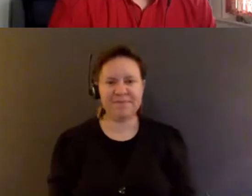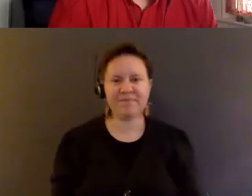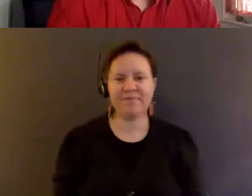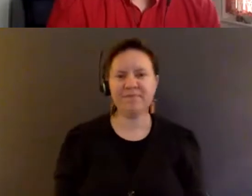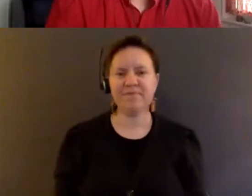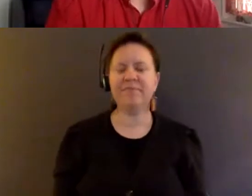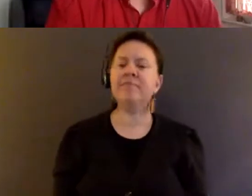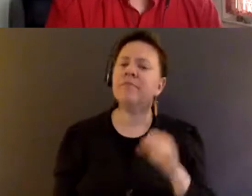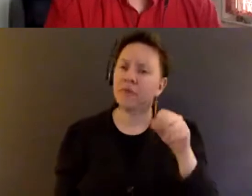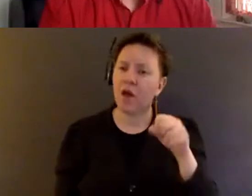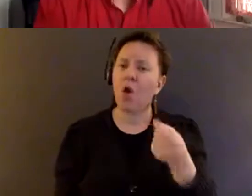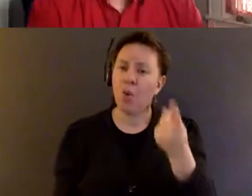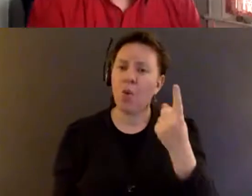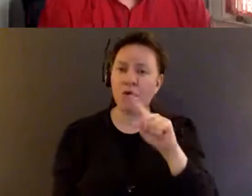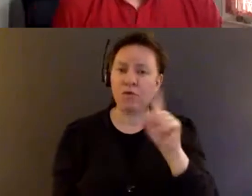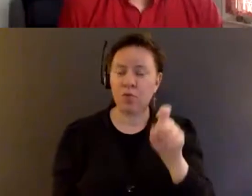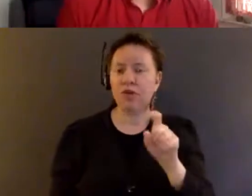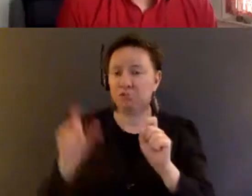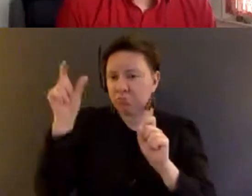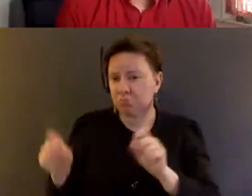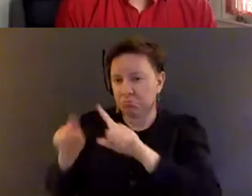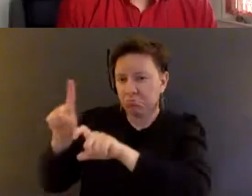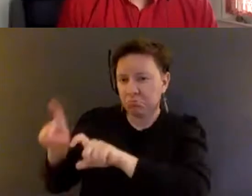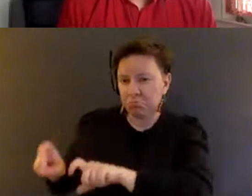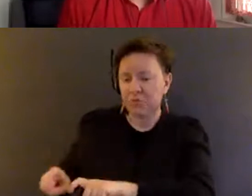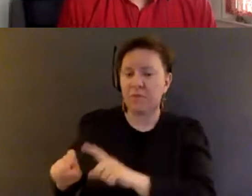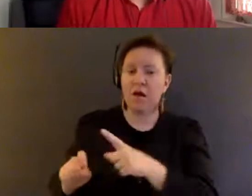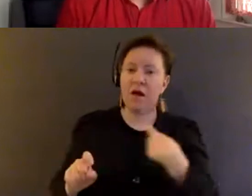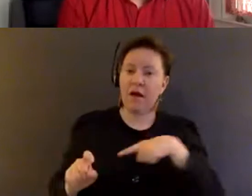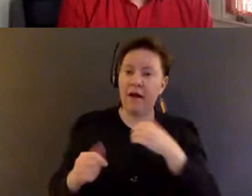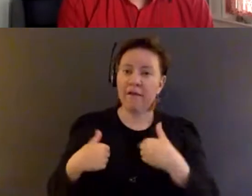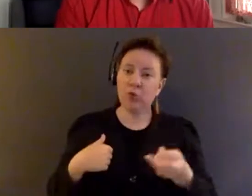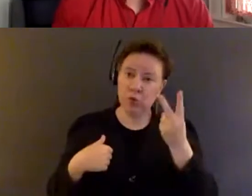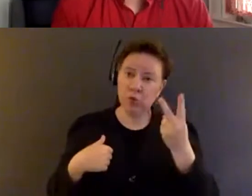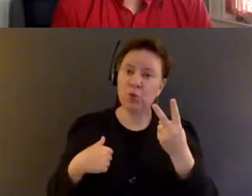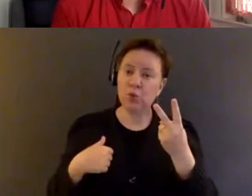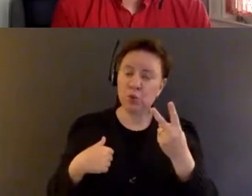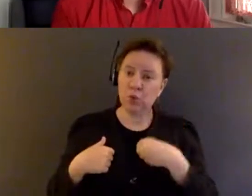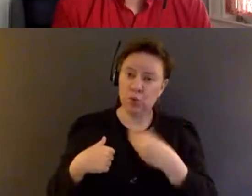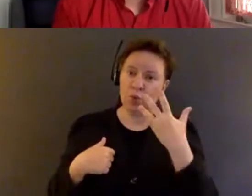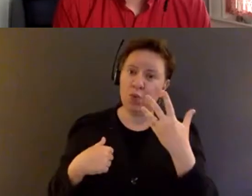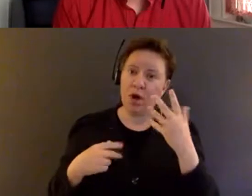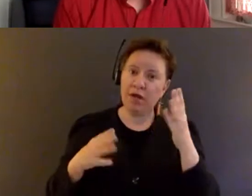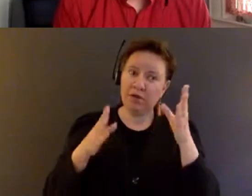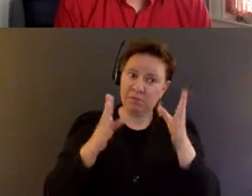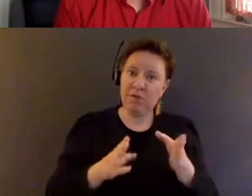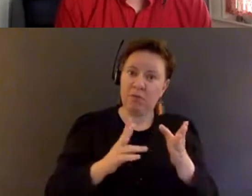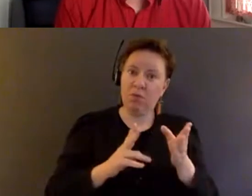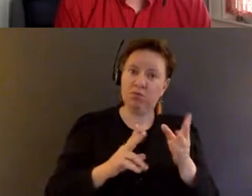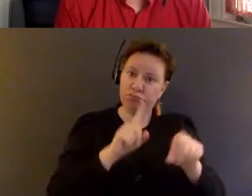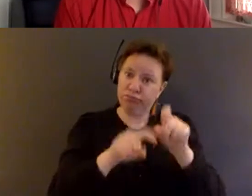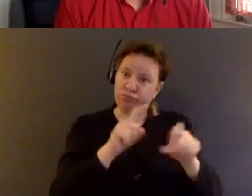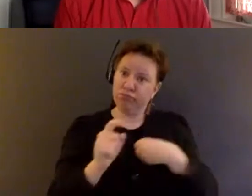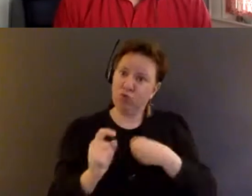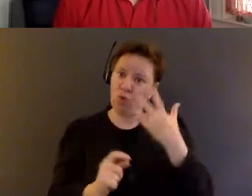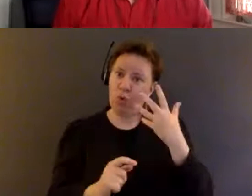Yeah. One of the questions in the Q and a is about us having two white people questioning a white author at this event. And I wondered if